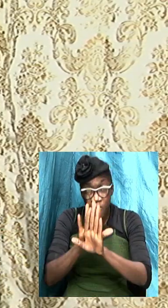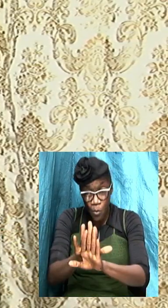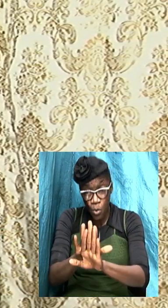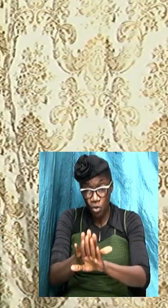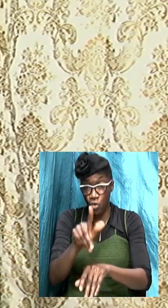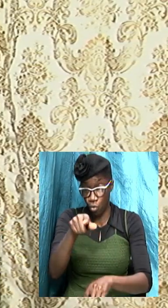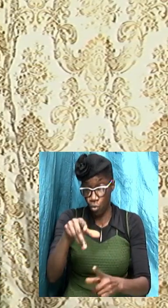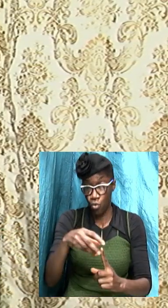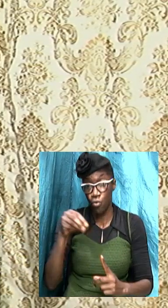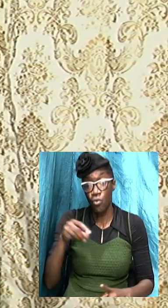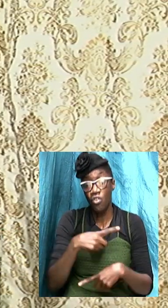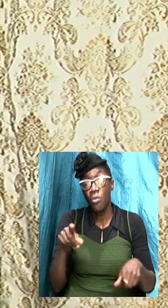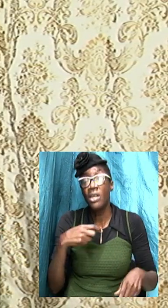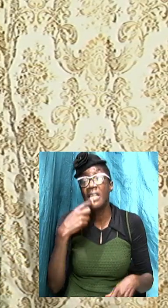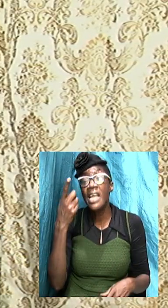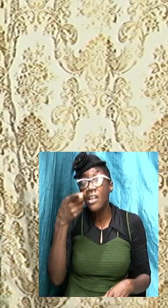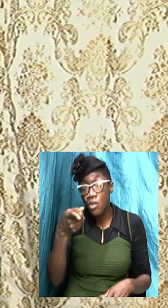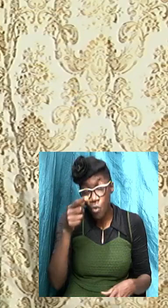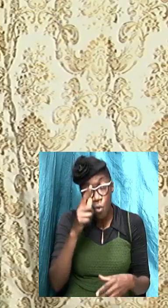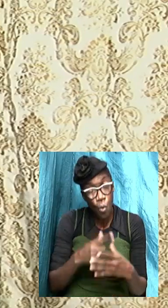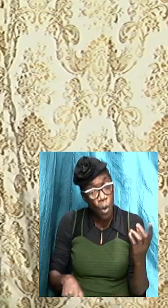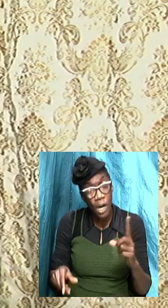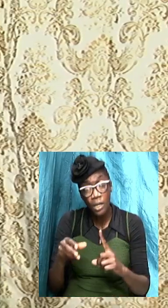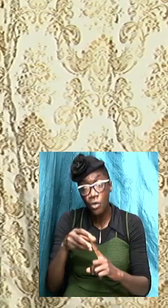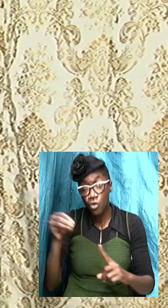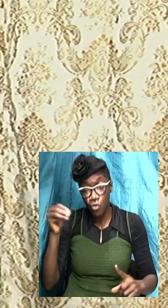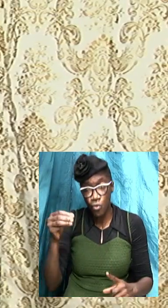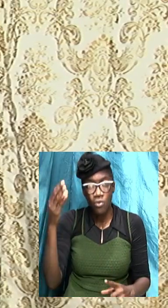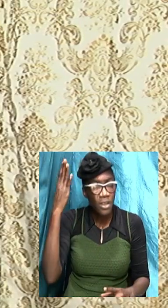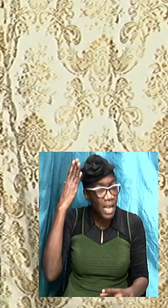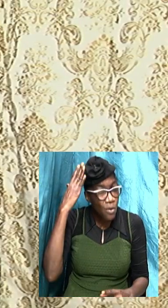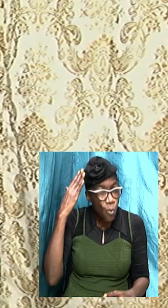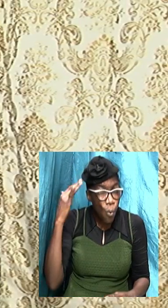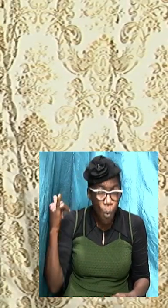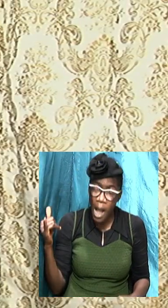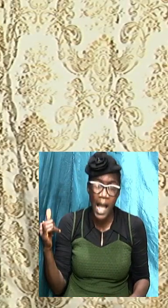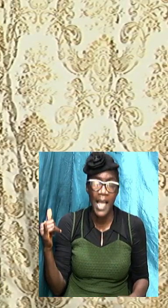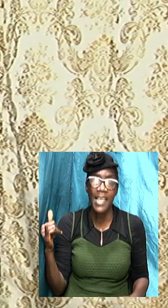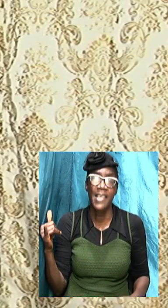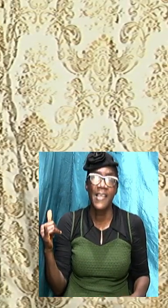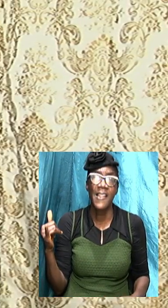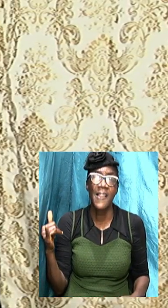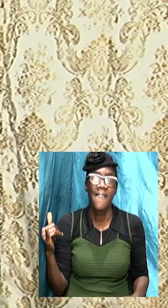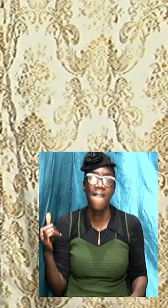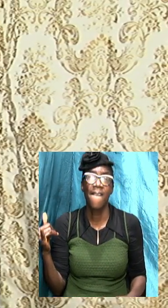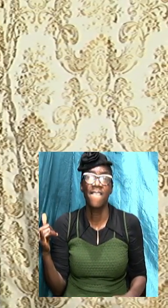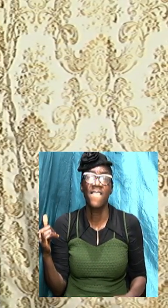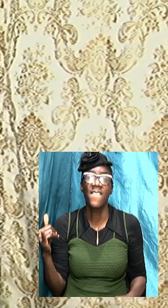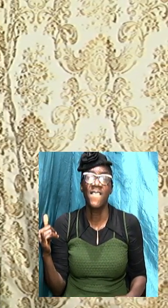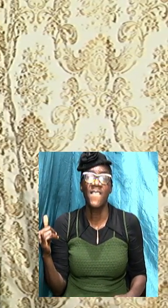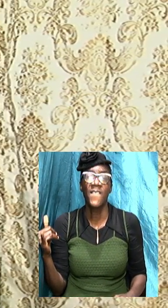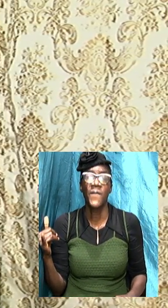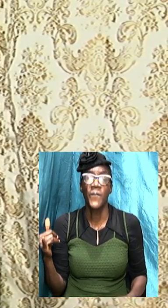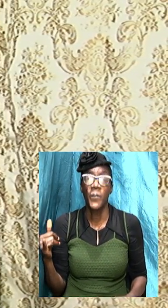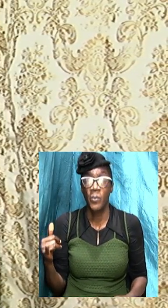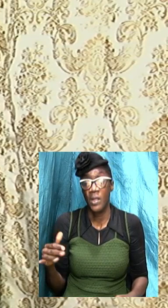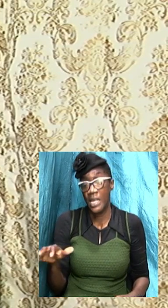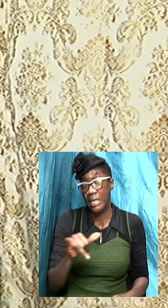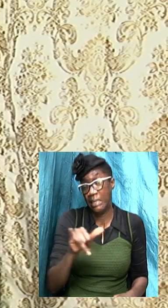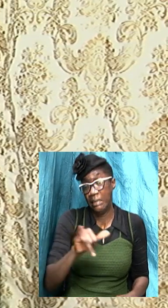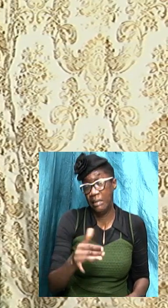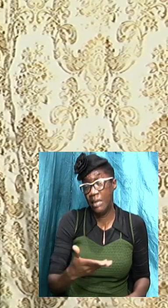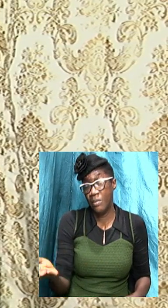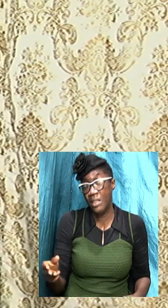that but he will tell you what to choose and why to choose it now it is a similar thing